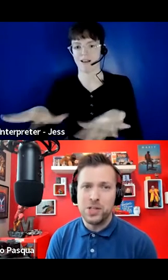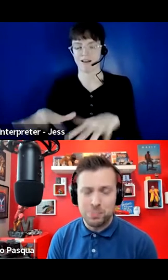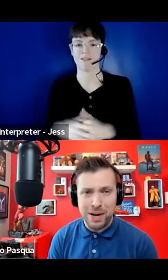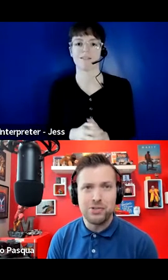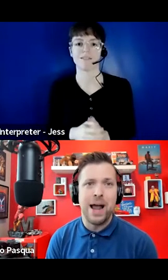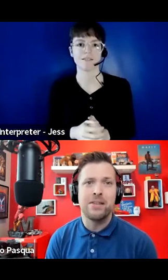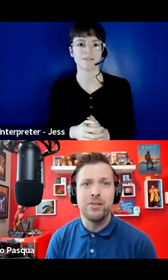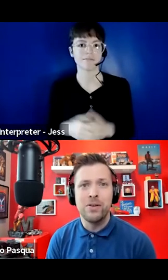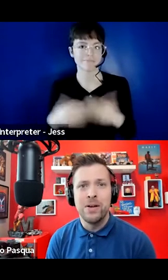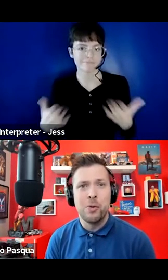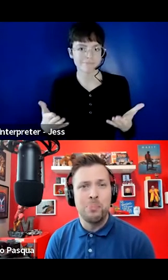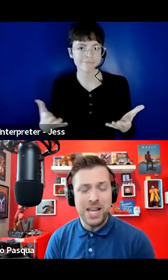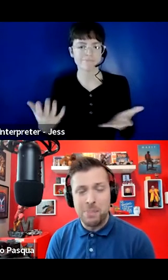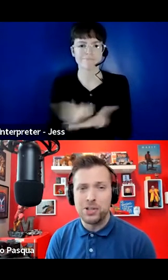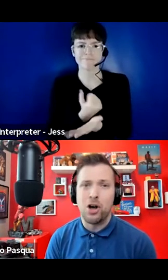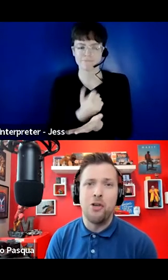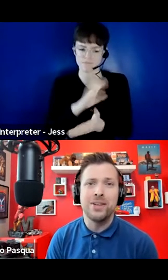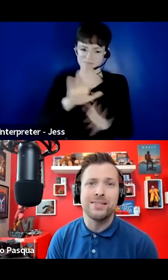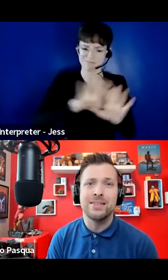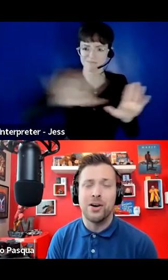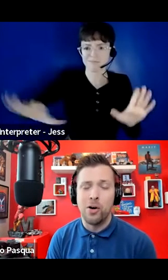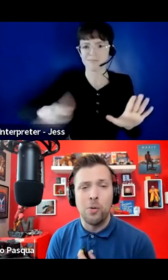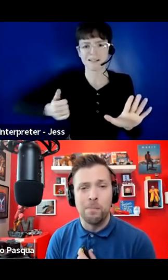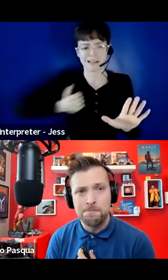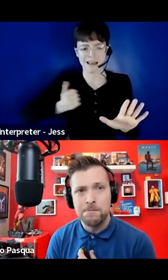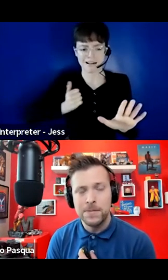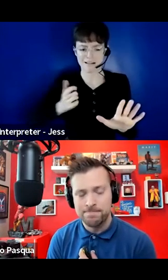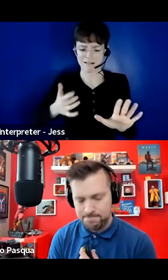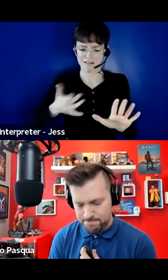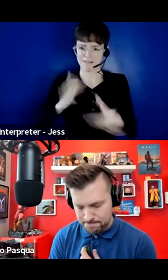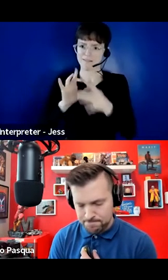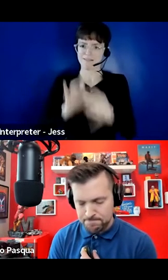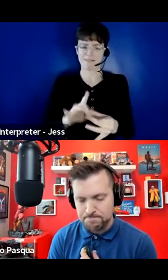a moment to express gratitude for being able to call these lands our home.